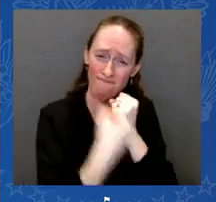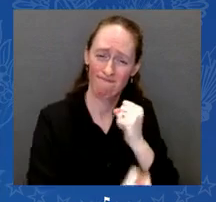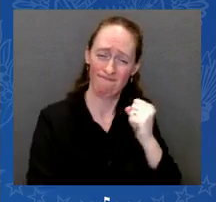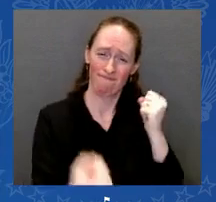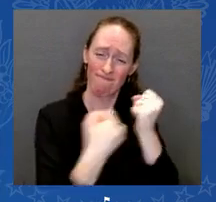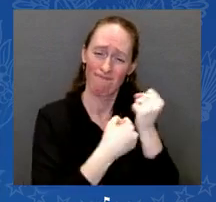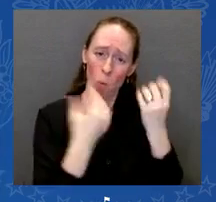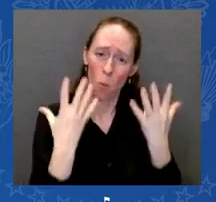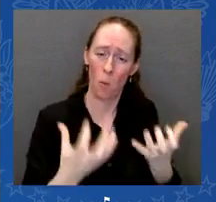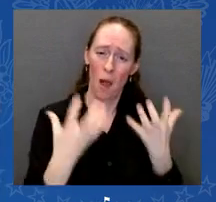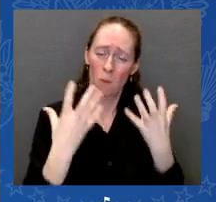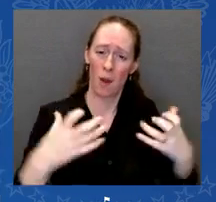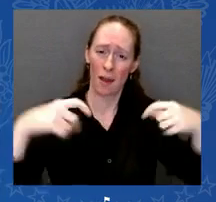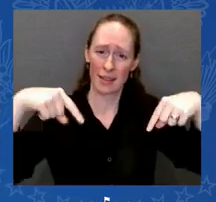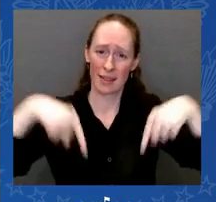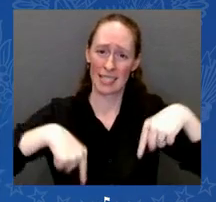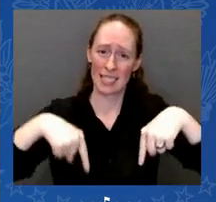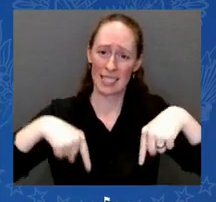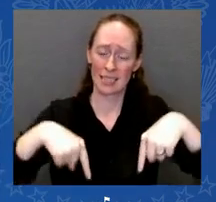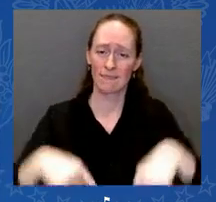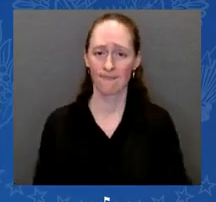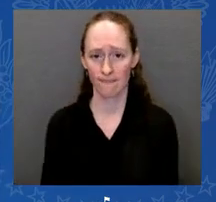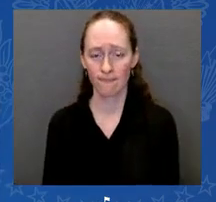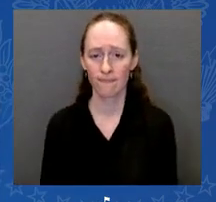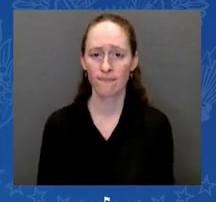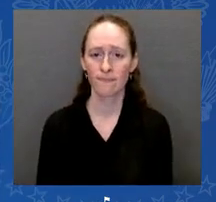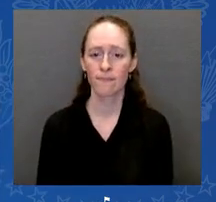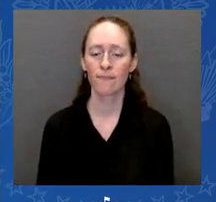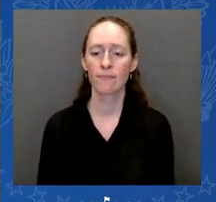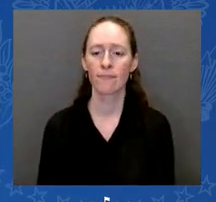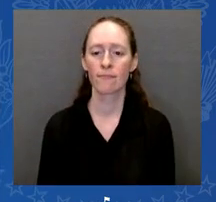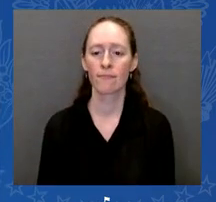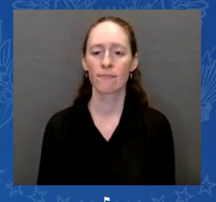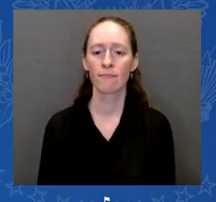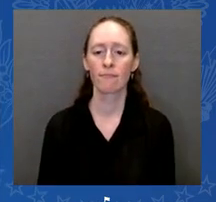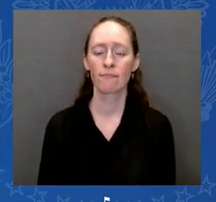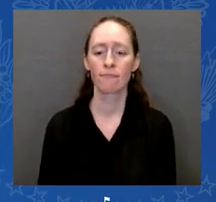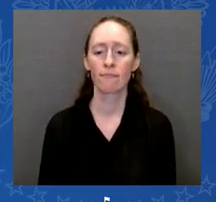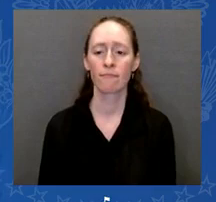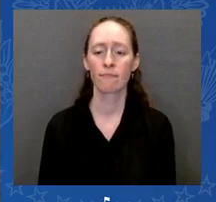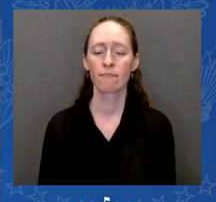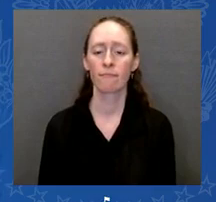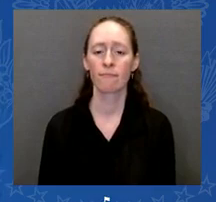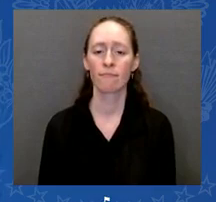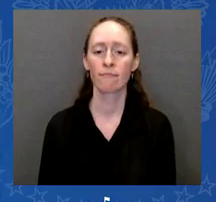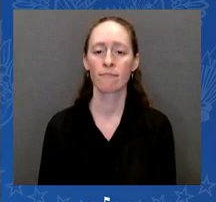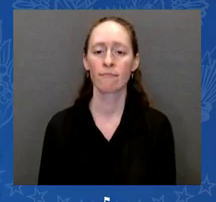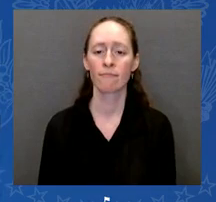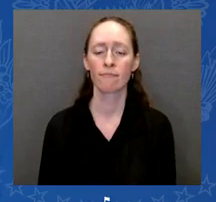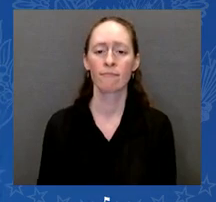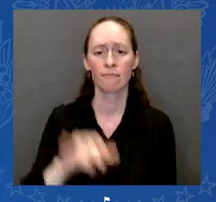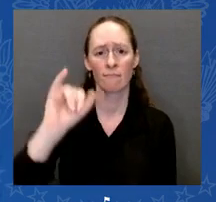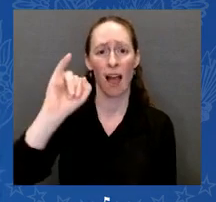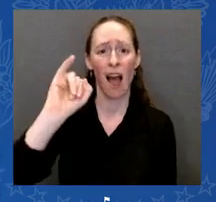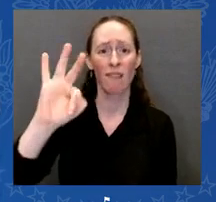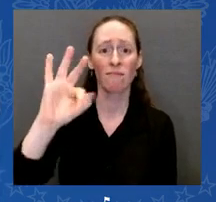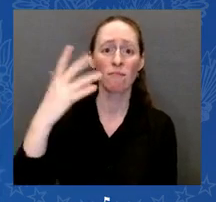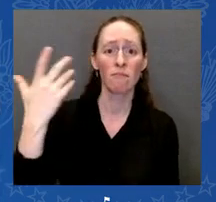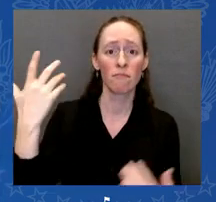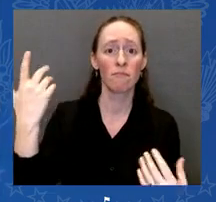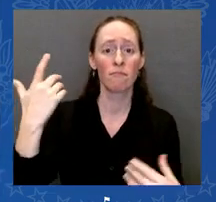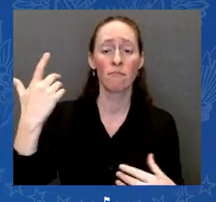leader to stand on the wrong side of history because our children who have been forced to live in unsafe